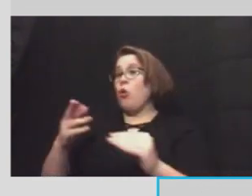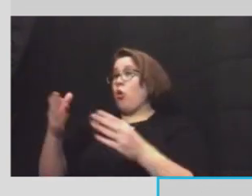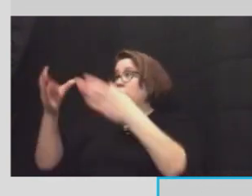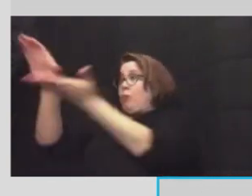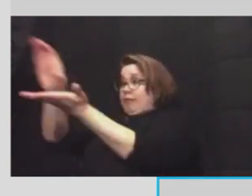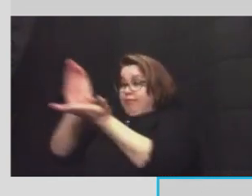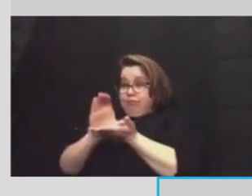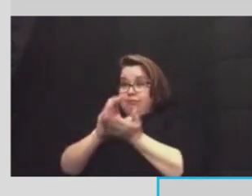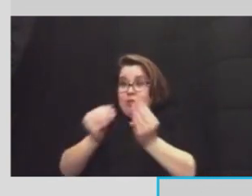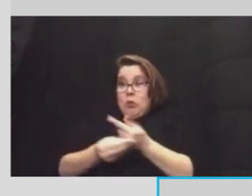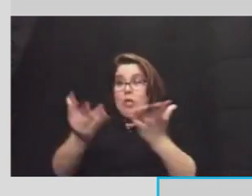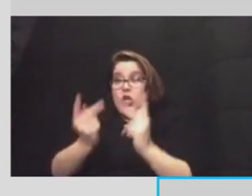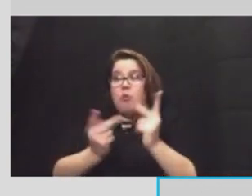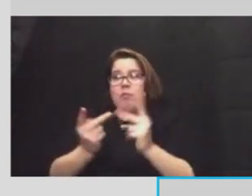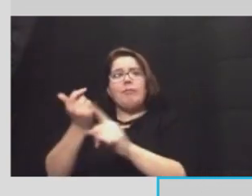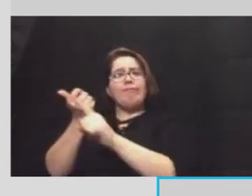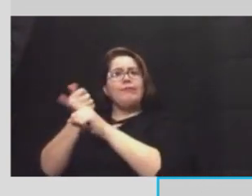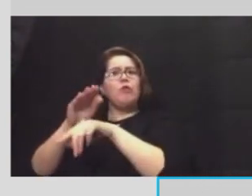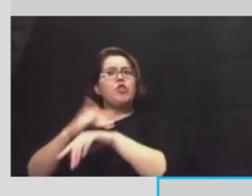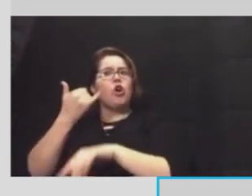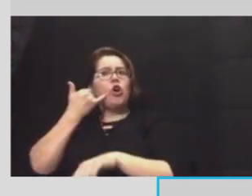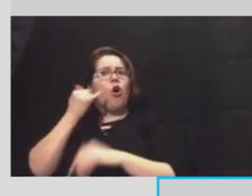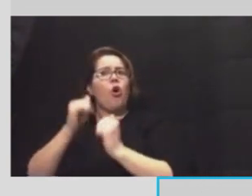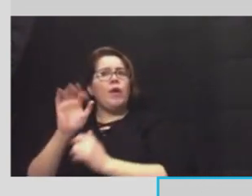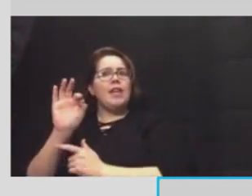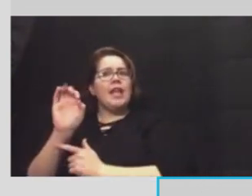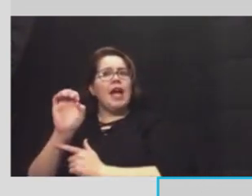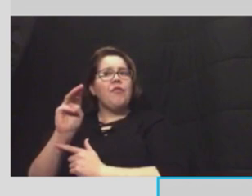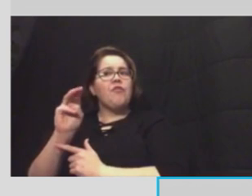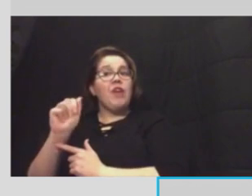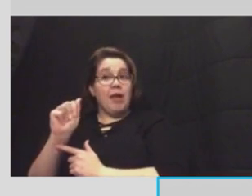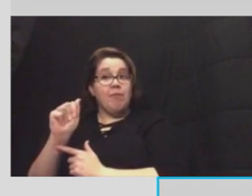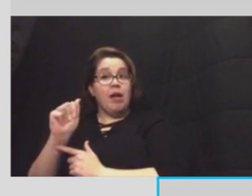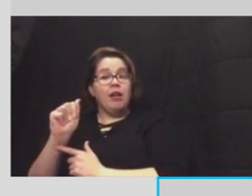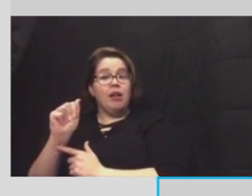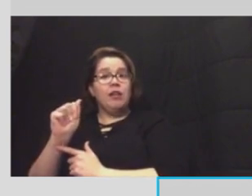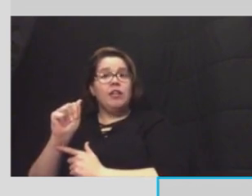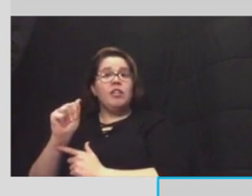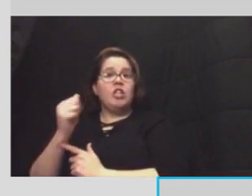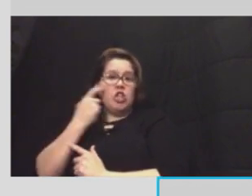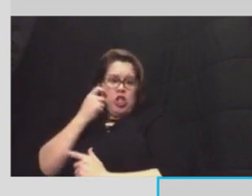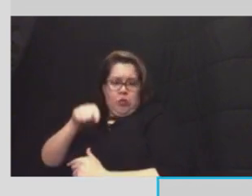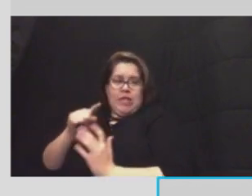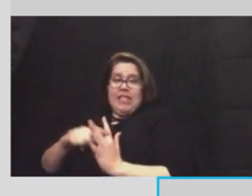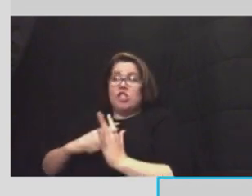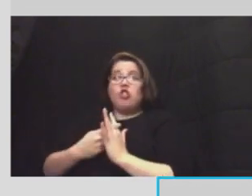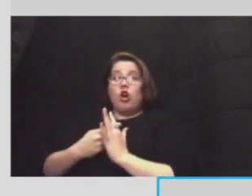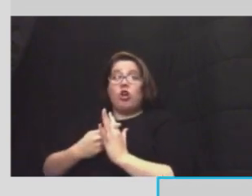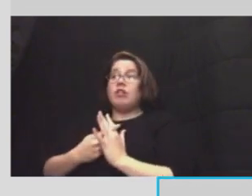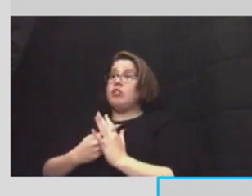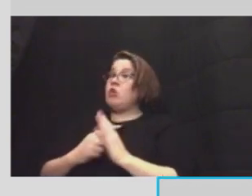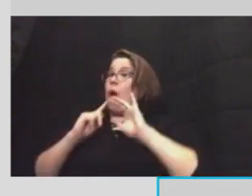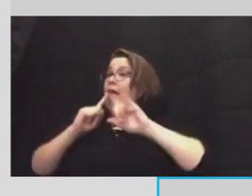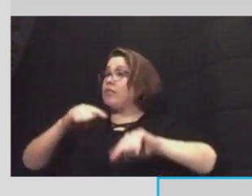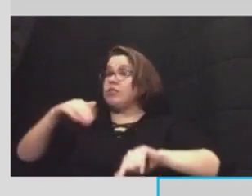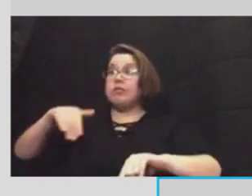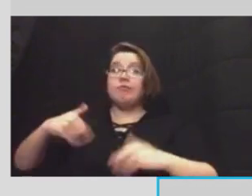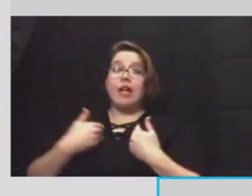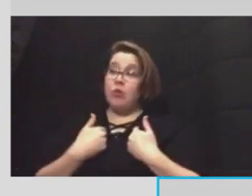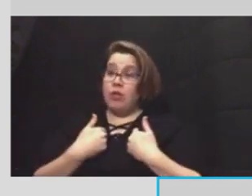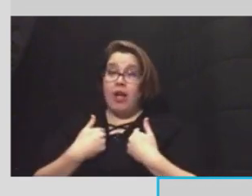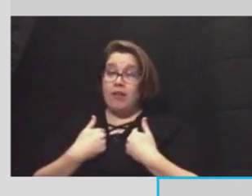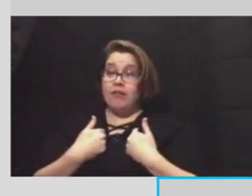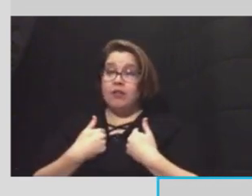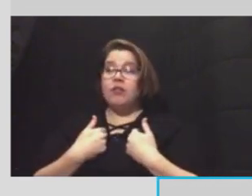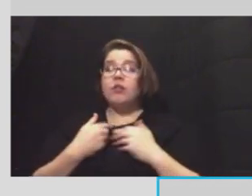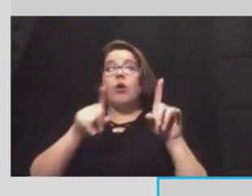he was on a call to fema just when we started this show so i don't have the answer to it uh we